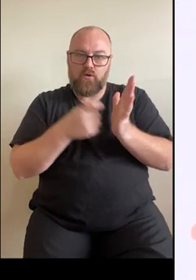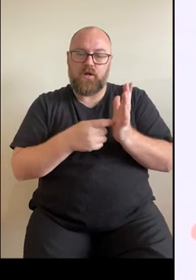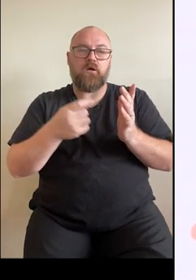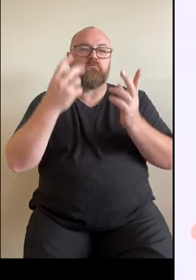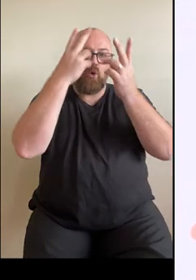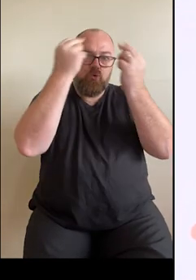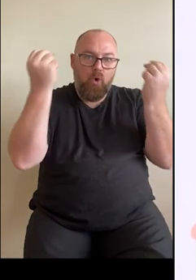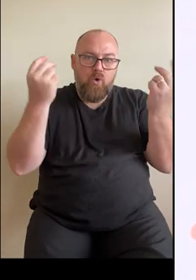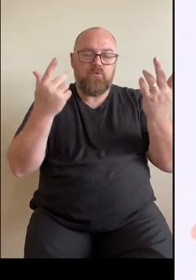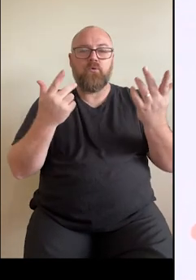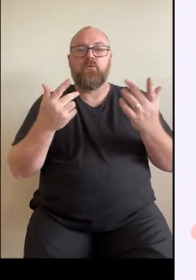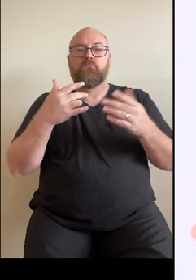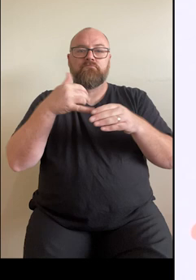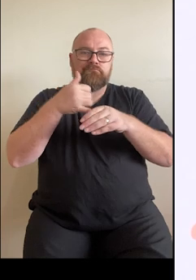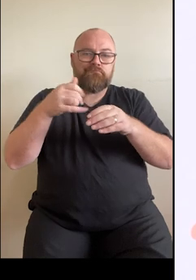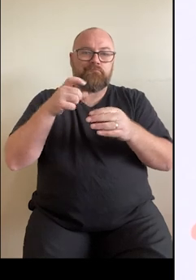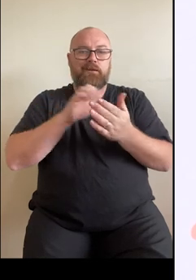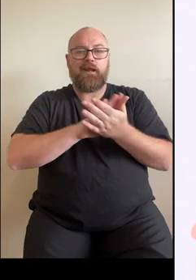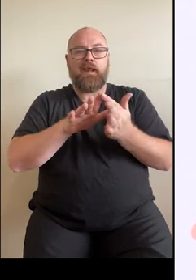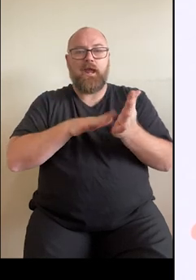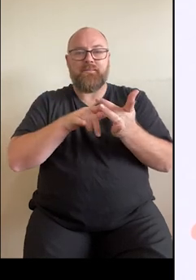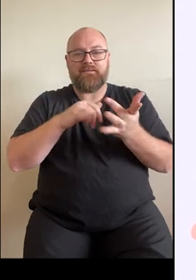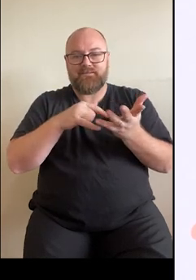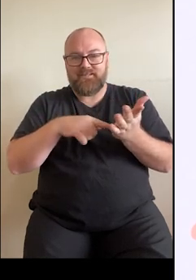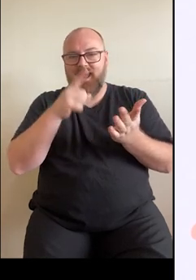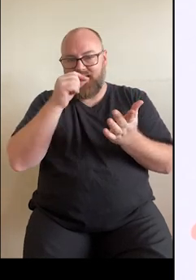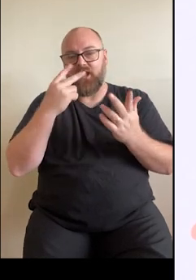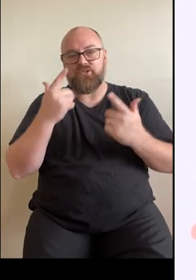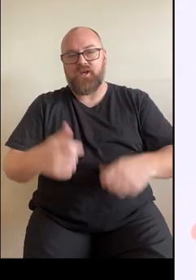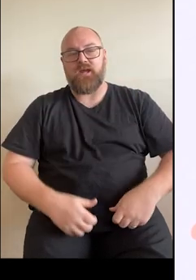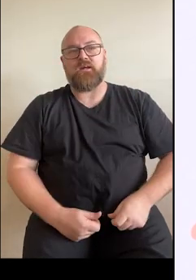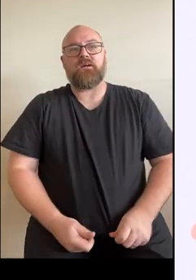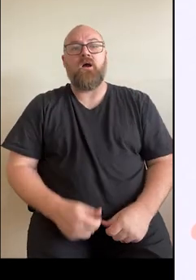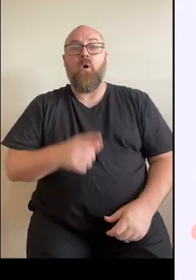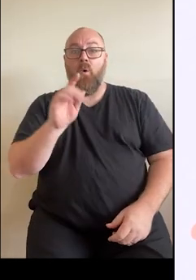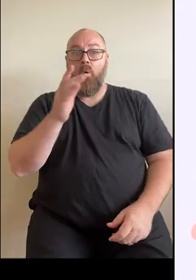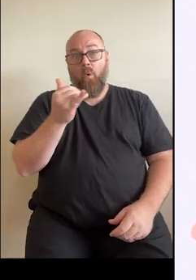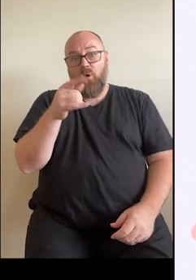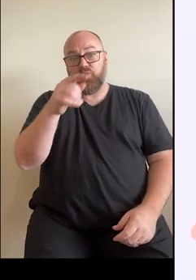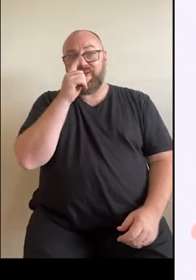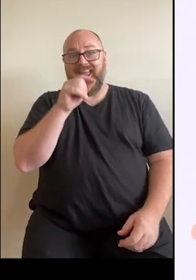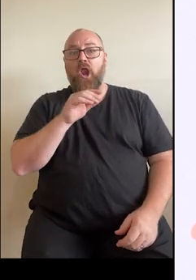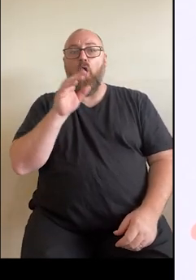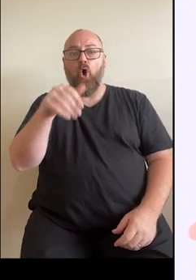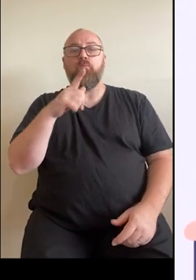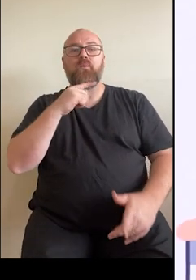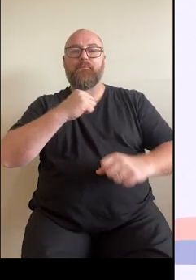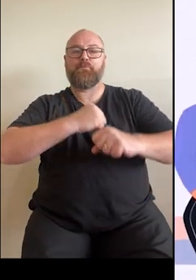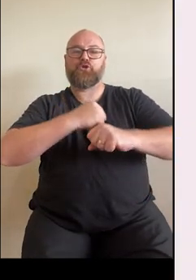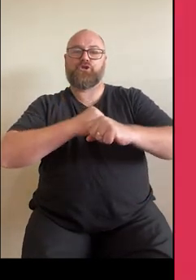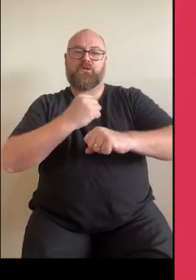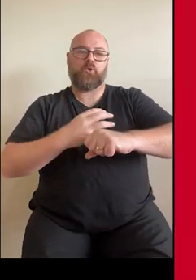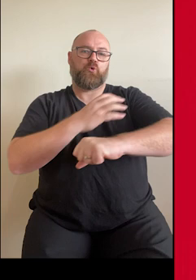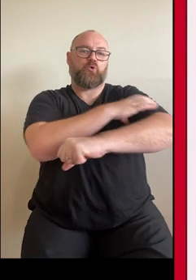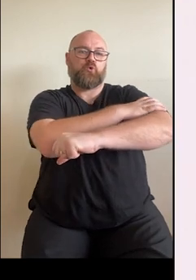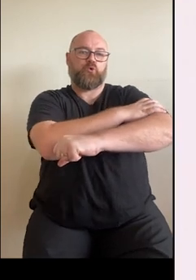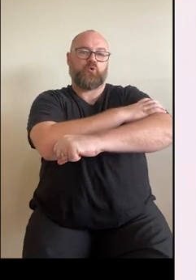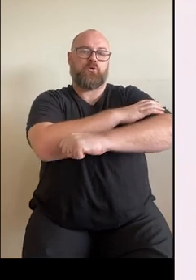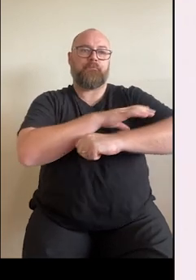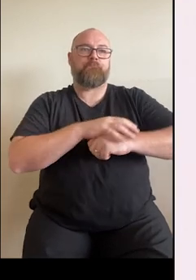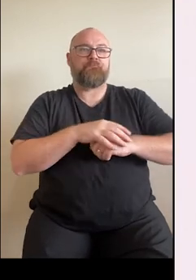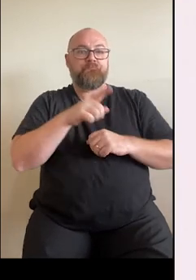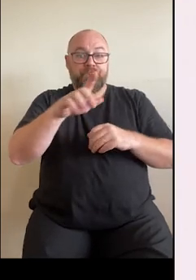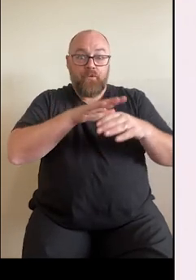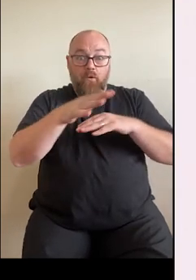nurse or pharmacist can check your blood pressure, or you can do it at home with a validated machine. If you're